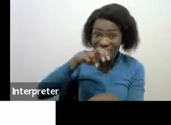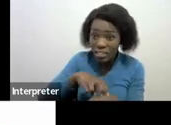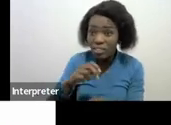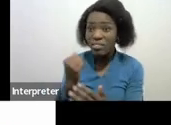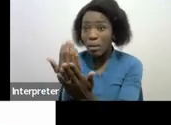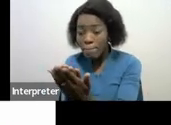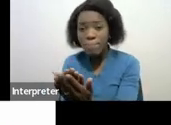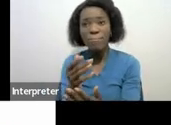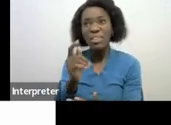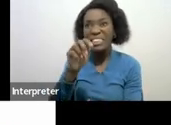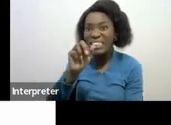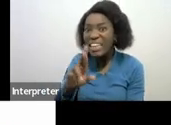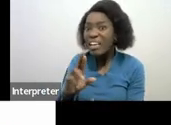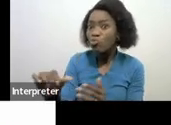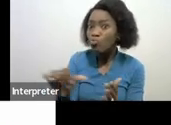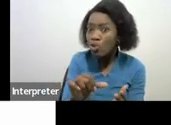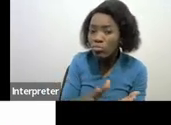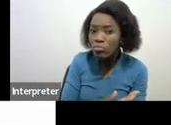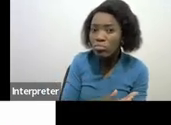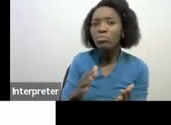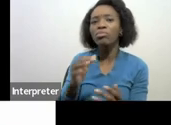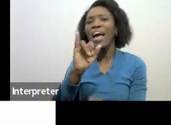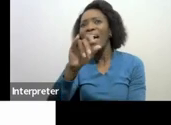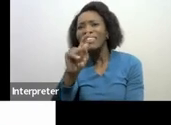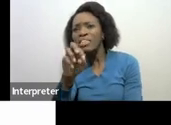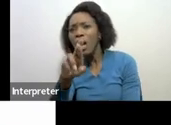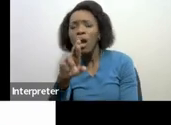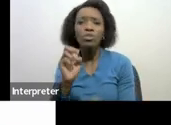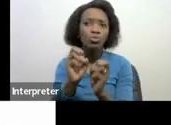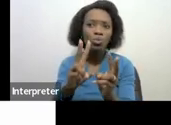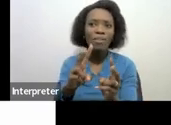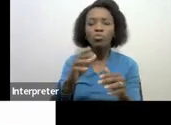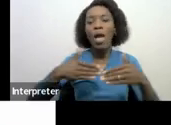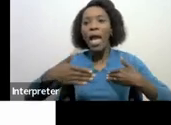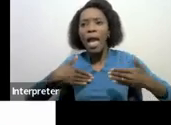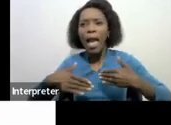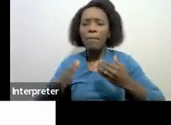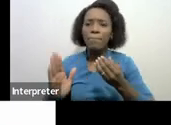return ITR 12, administrative penalties, and inclusion will have the record keeping.